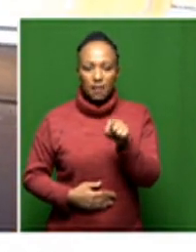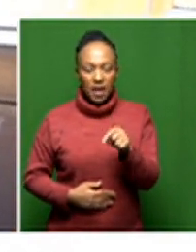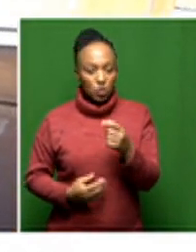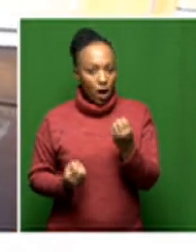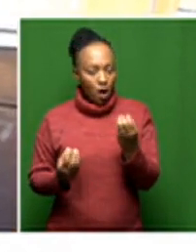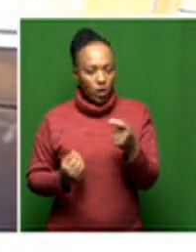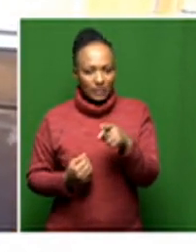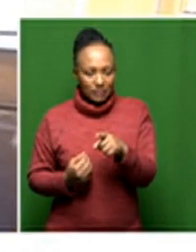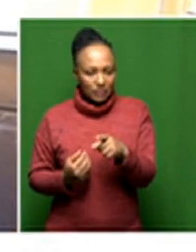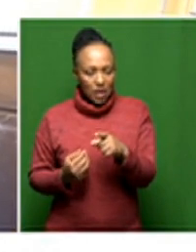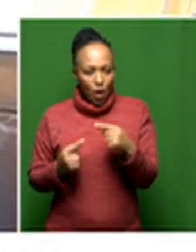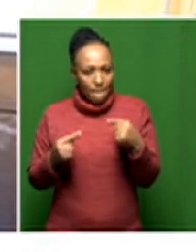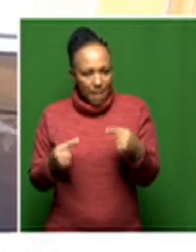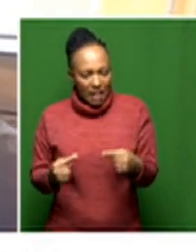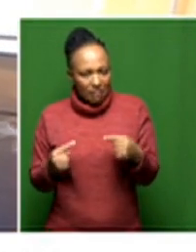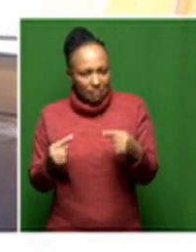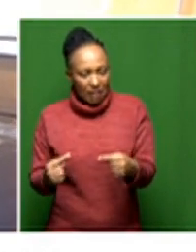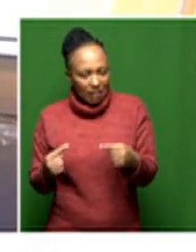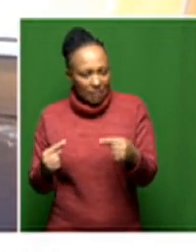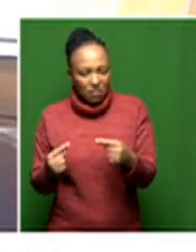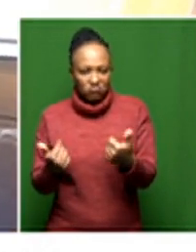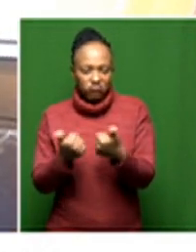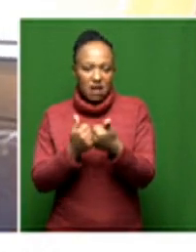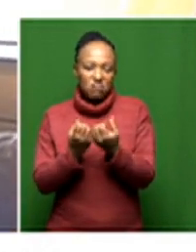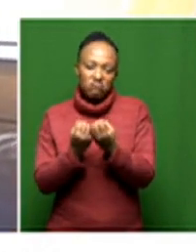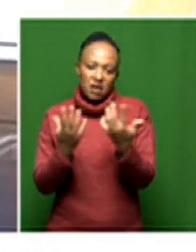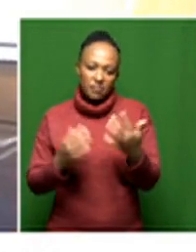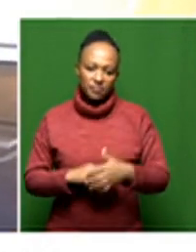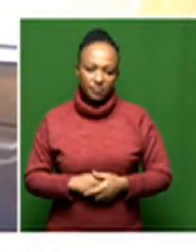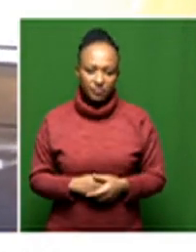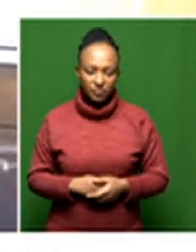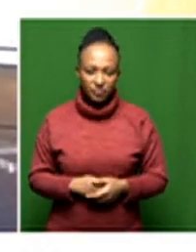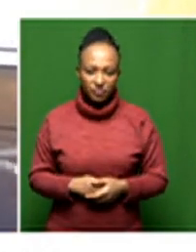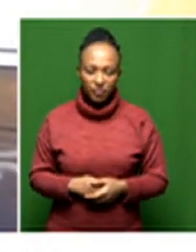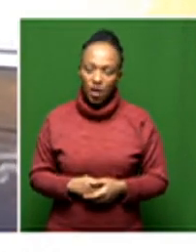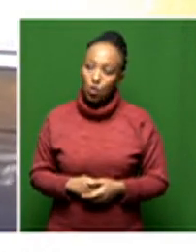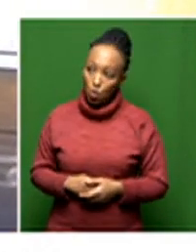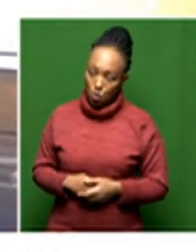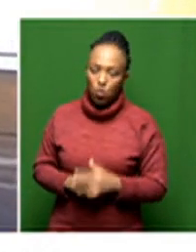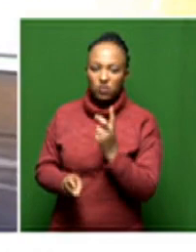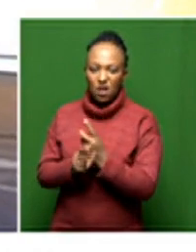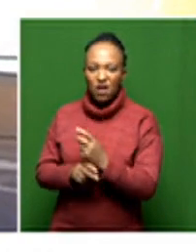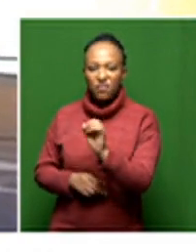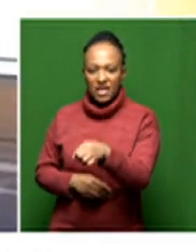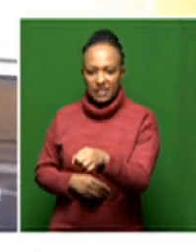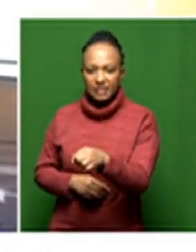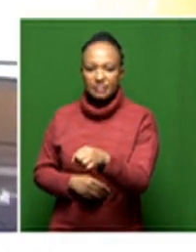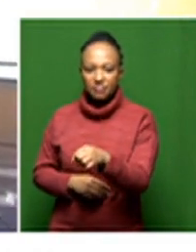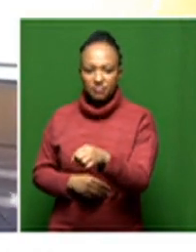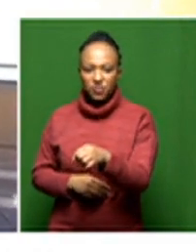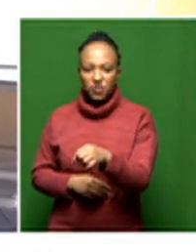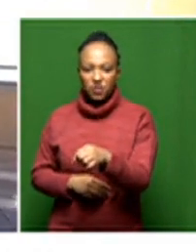lot at the moment battling many odds yeah like it's tough um